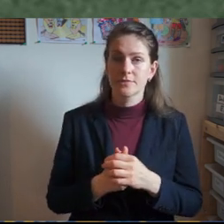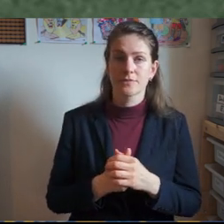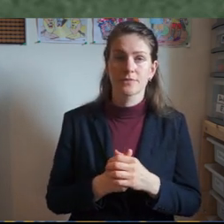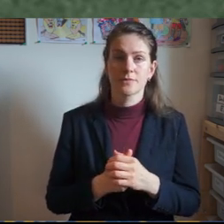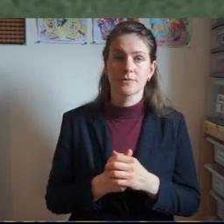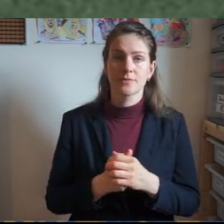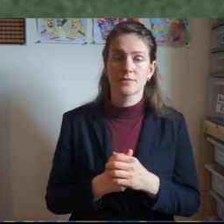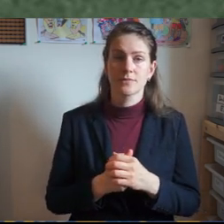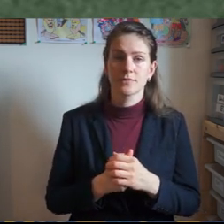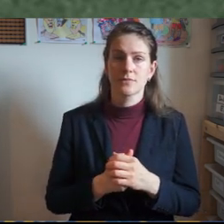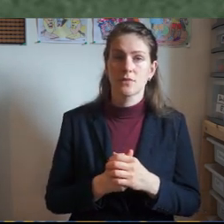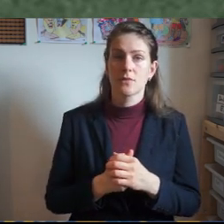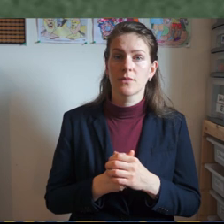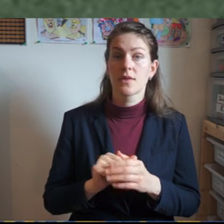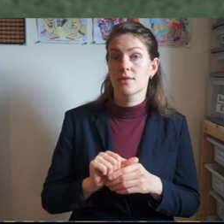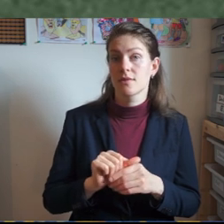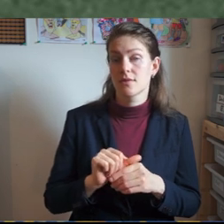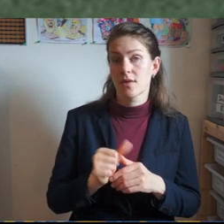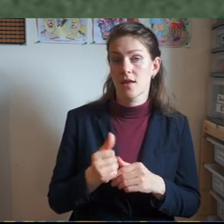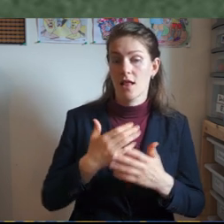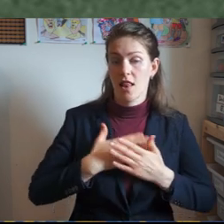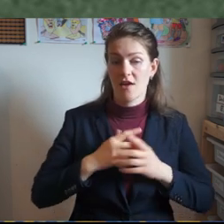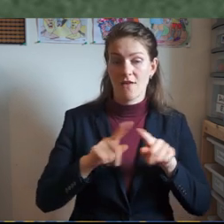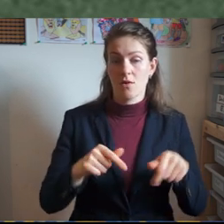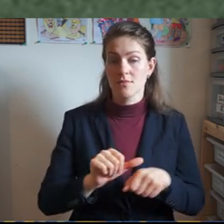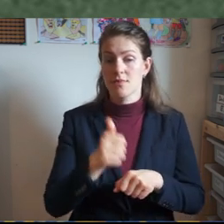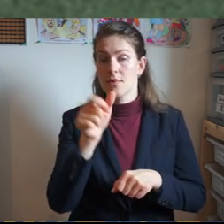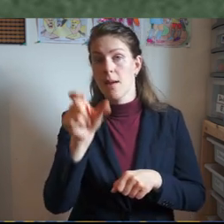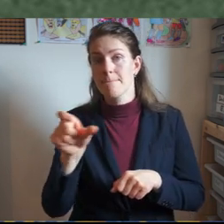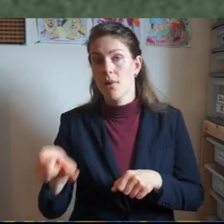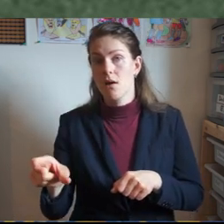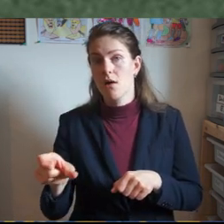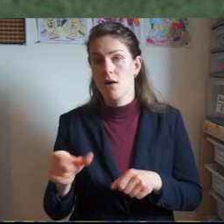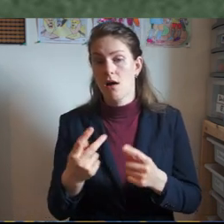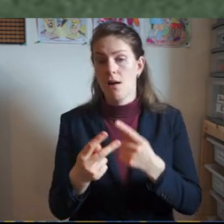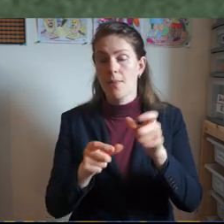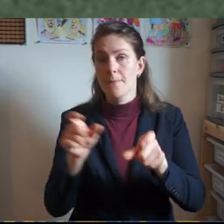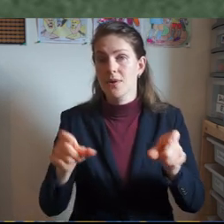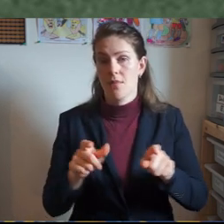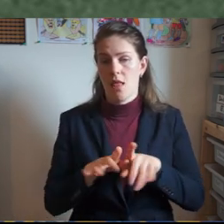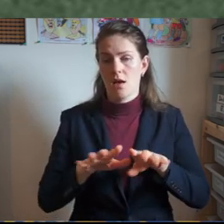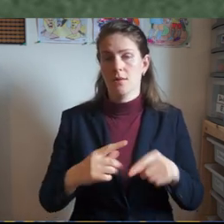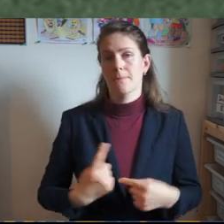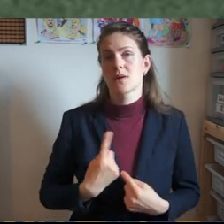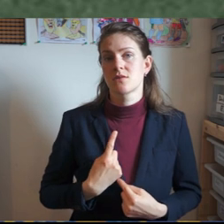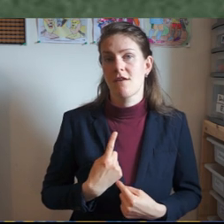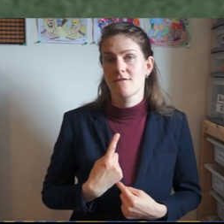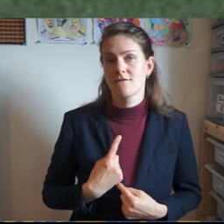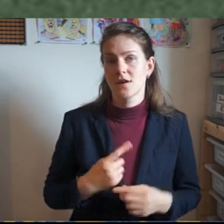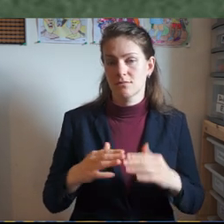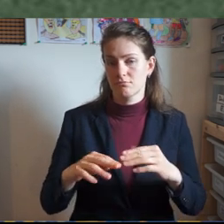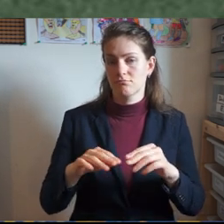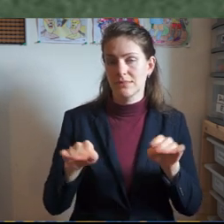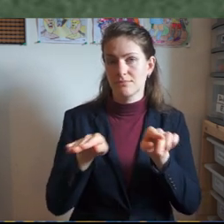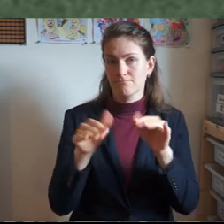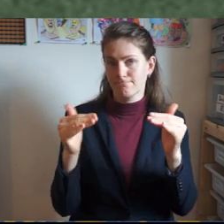to love our neighbours as ourselves. And so, Commandment number one